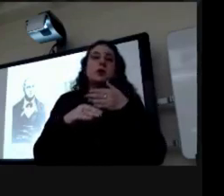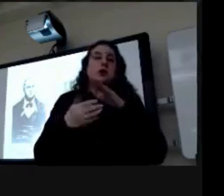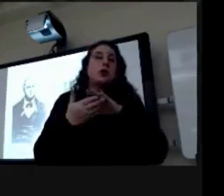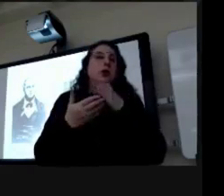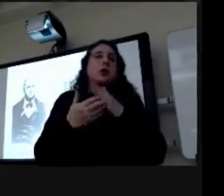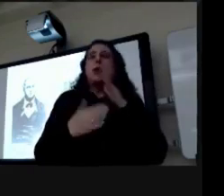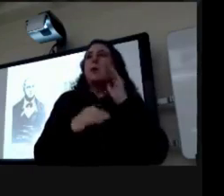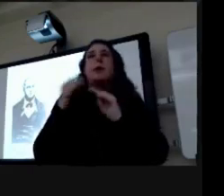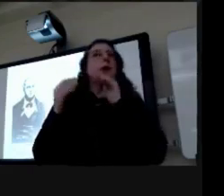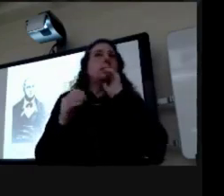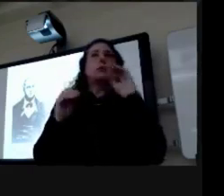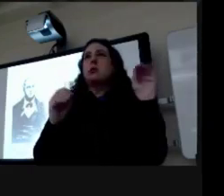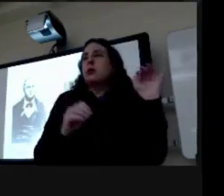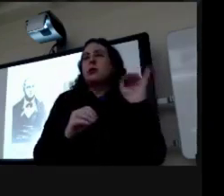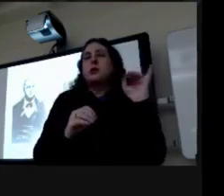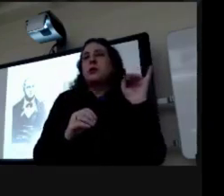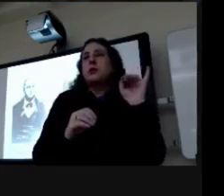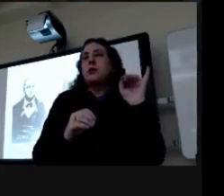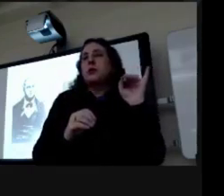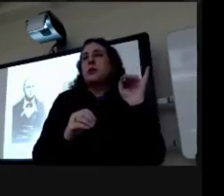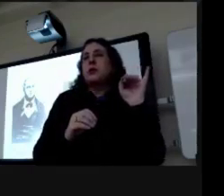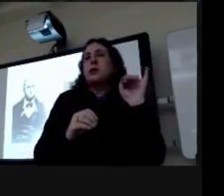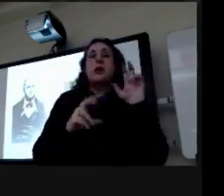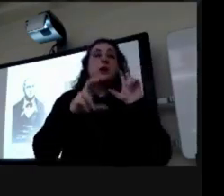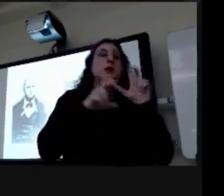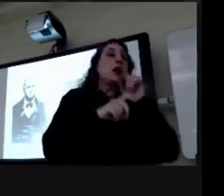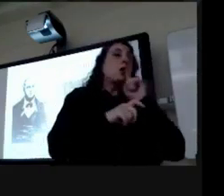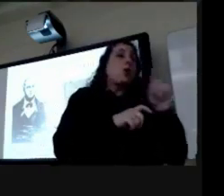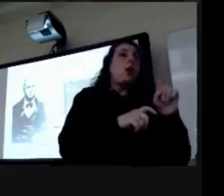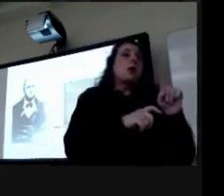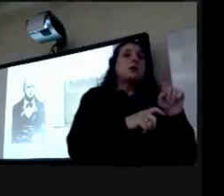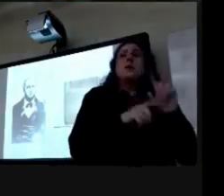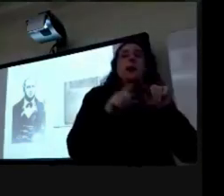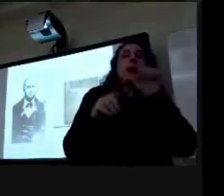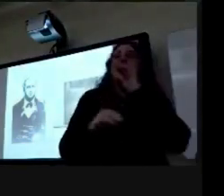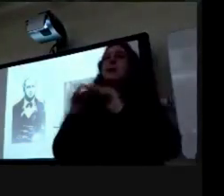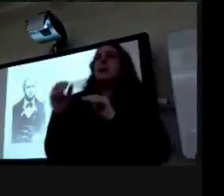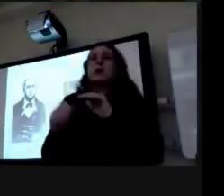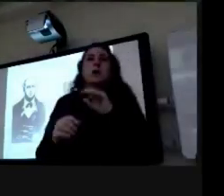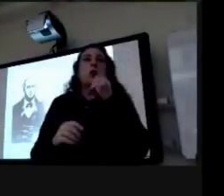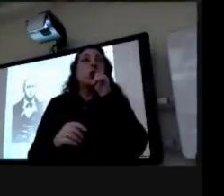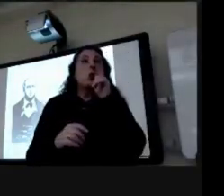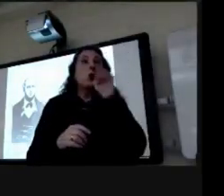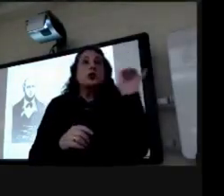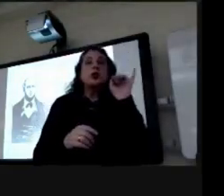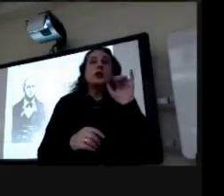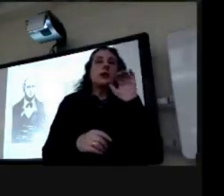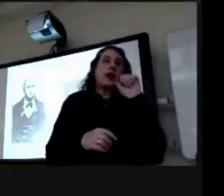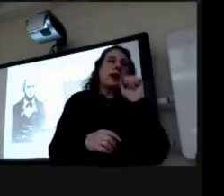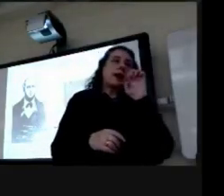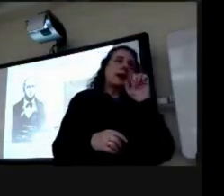was not insured but the stock was and it was insured by etna believe it or not do i have my health insurance through